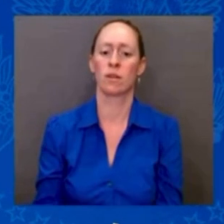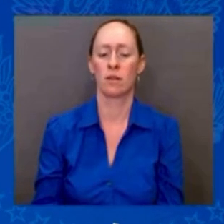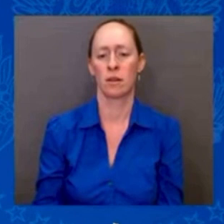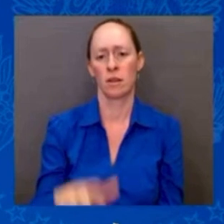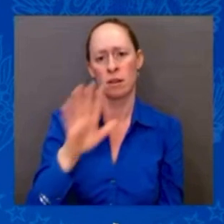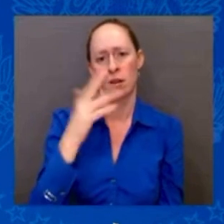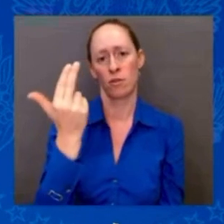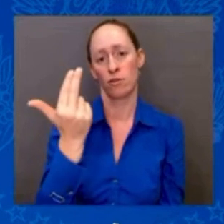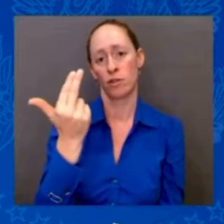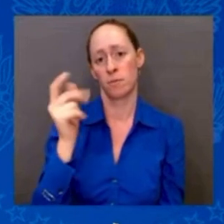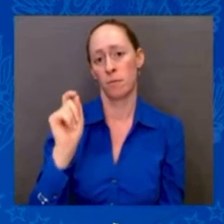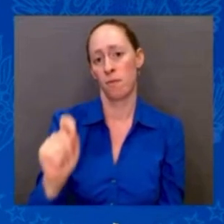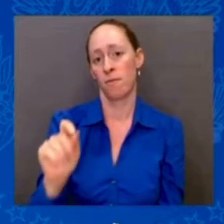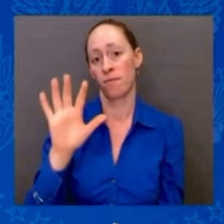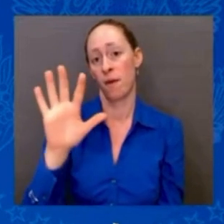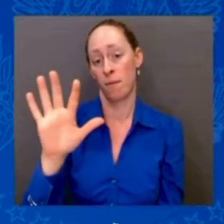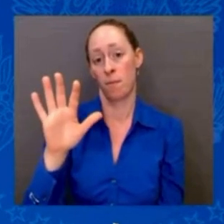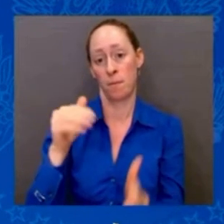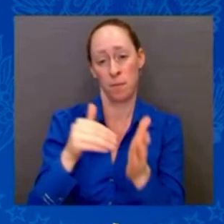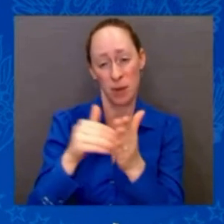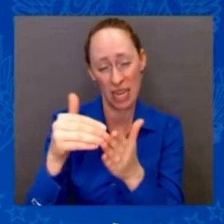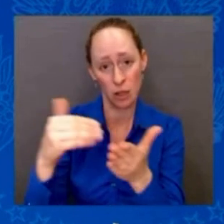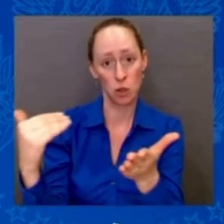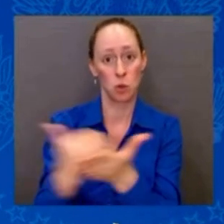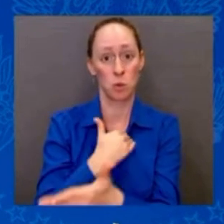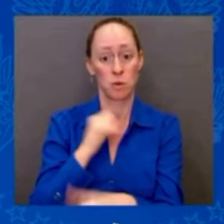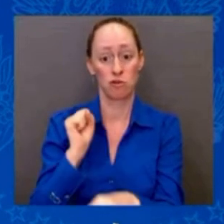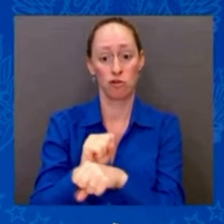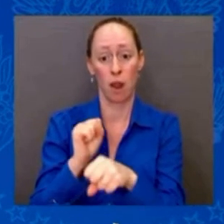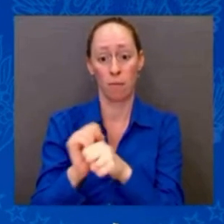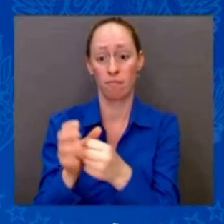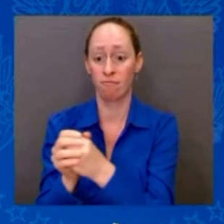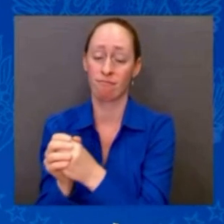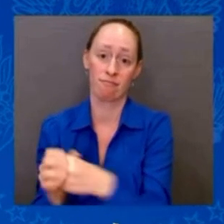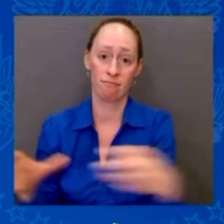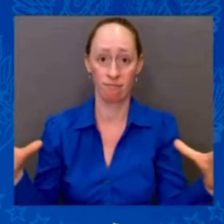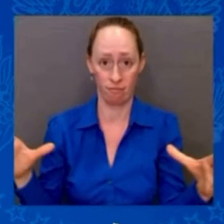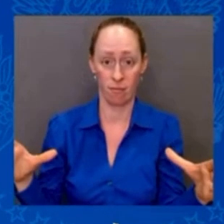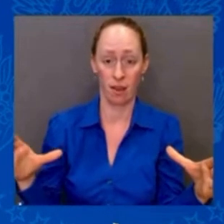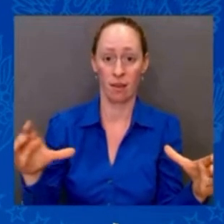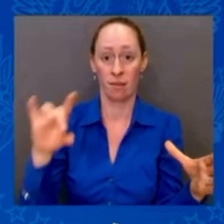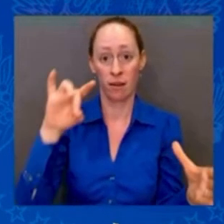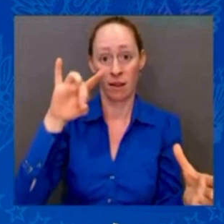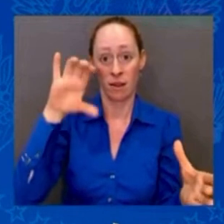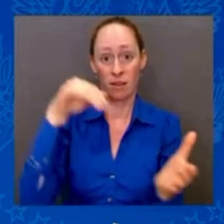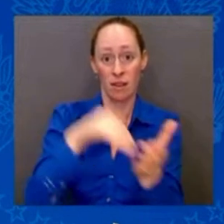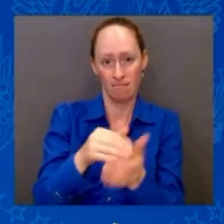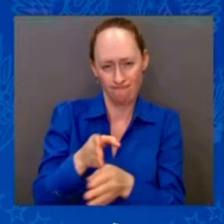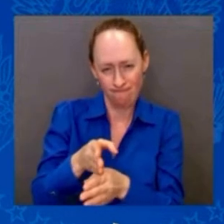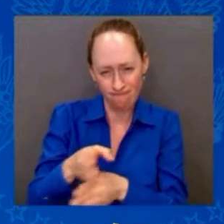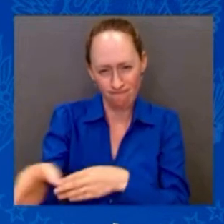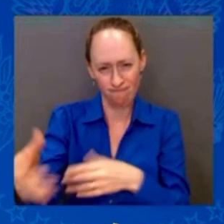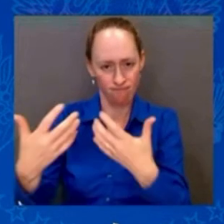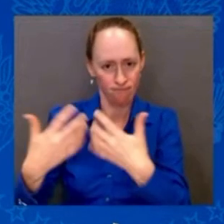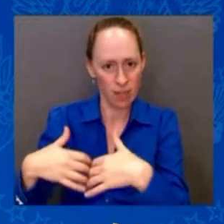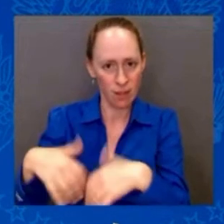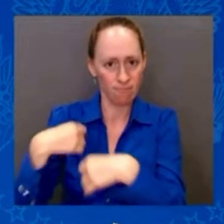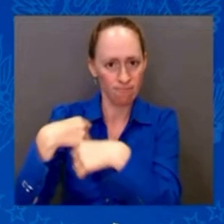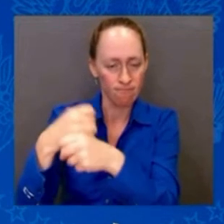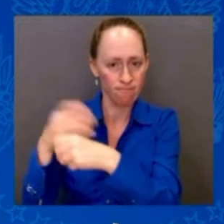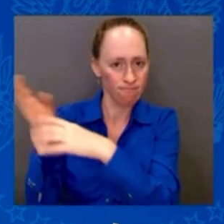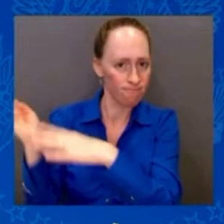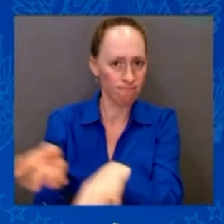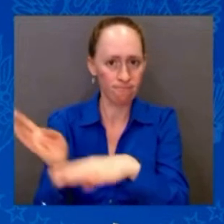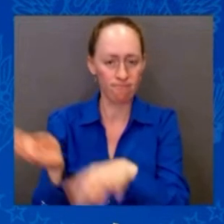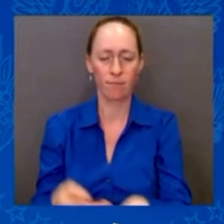jobs. America is now one of the strongest job creation — going through one of the strongest job creation periods in our